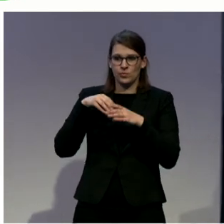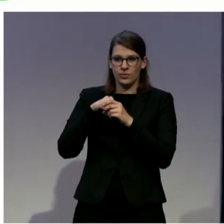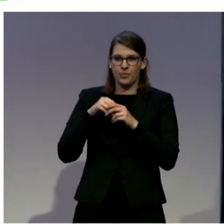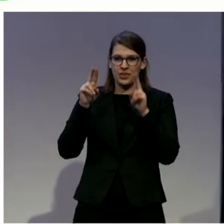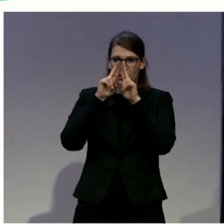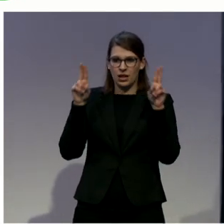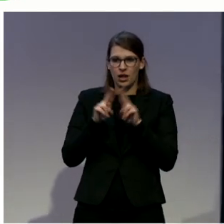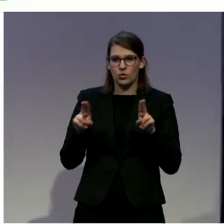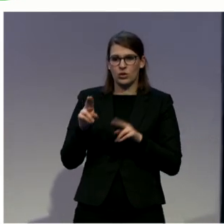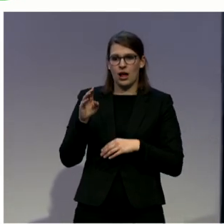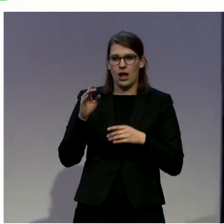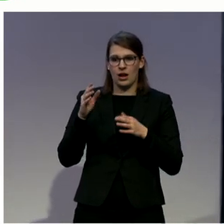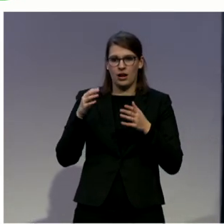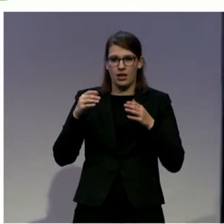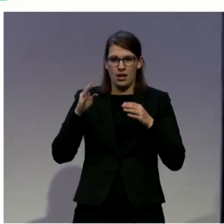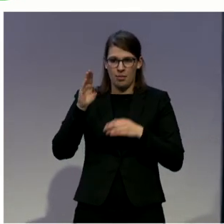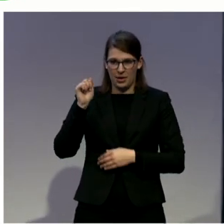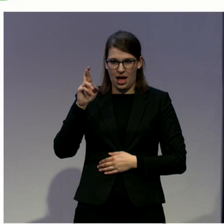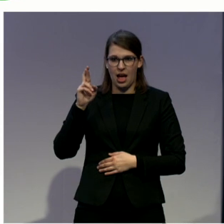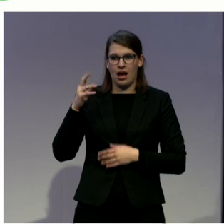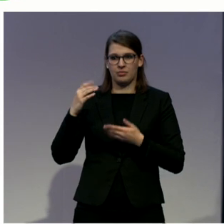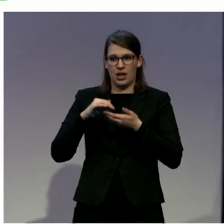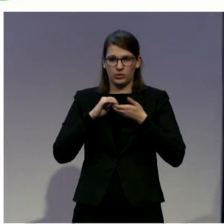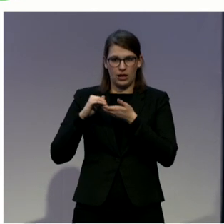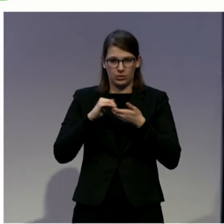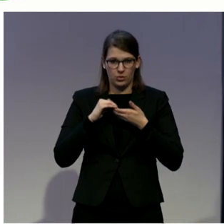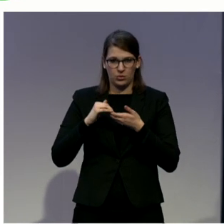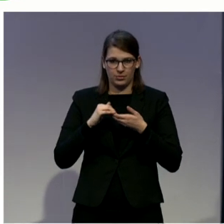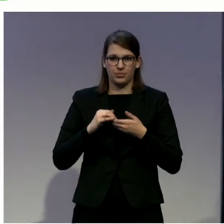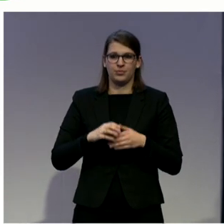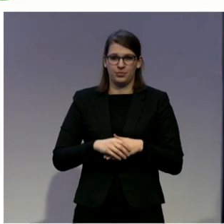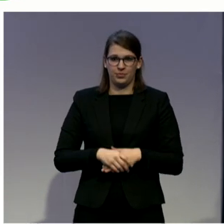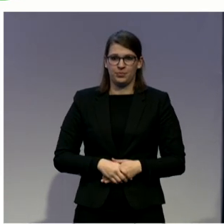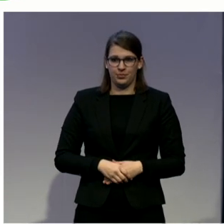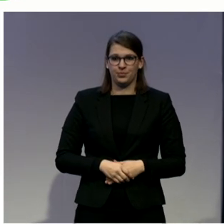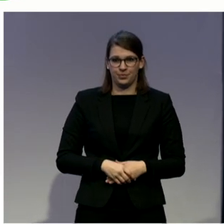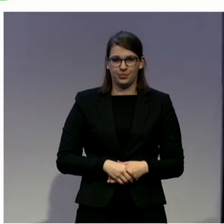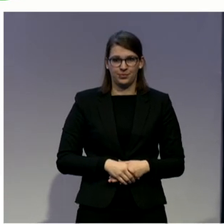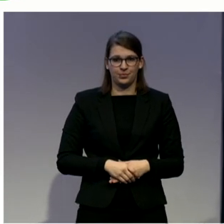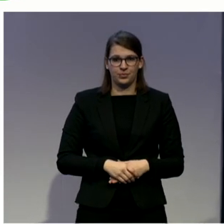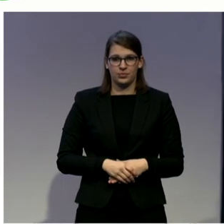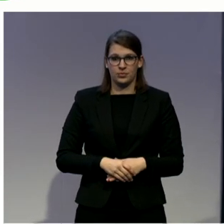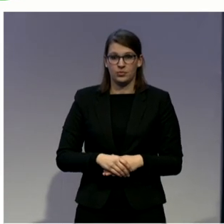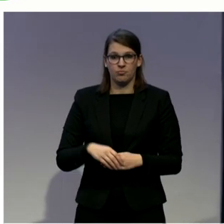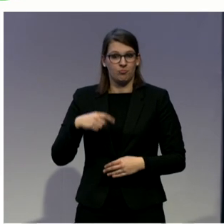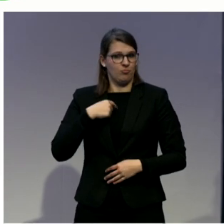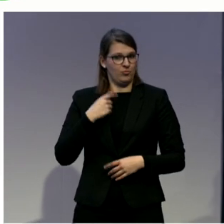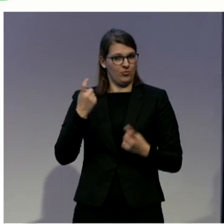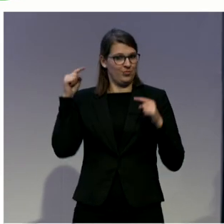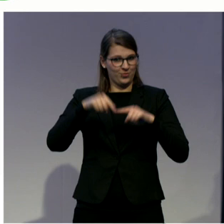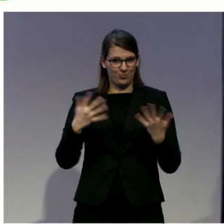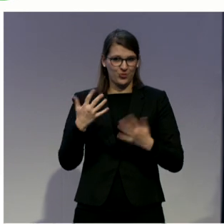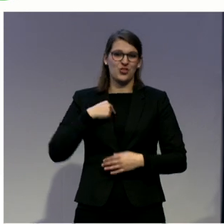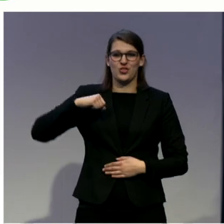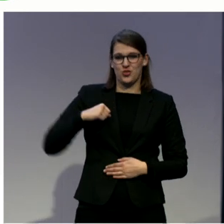Thanks very much. Yes, I'm Andrew Mackenzie. I'm chief executive of the Scottish Arbitration Centre, but